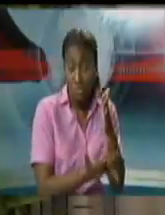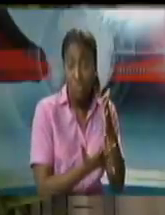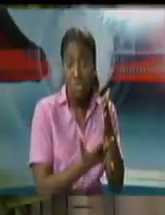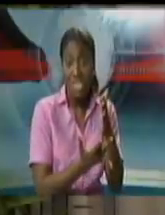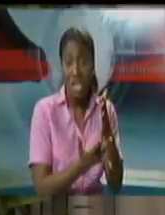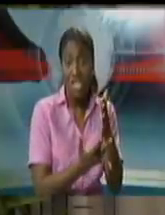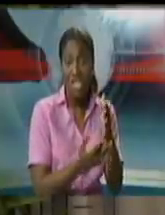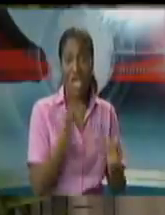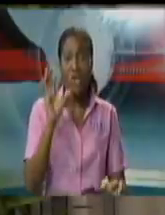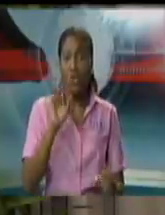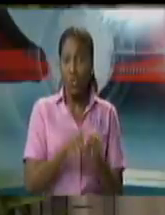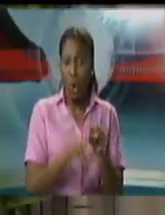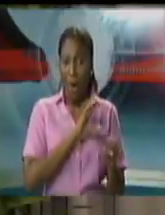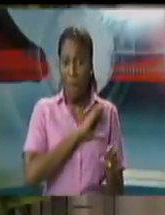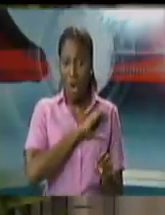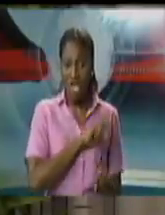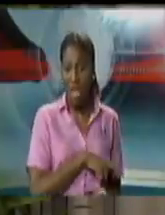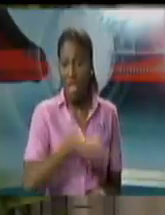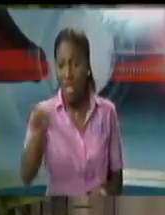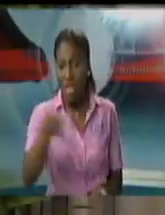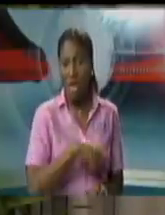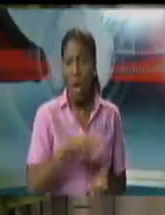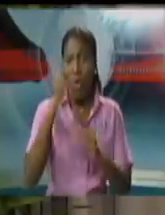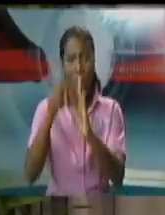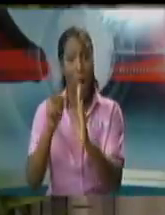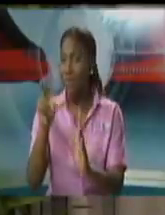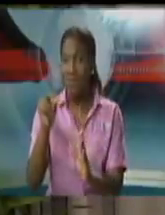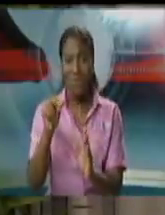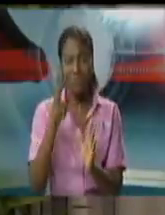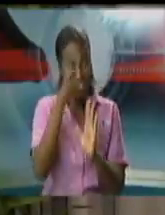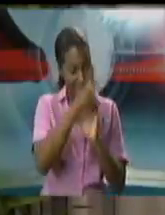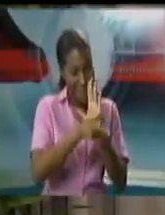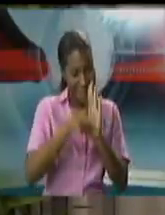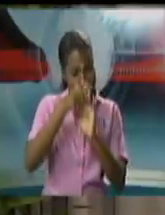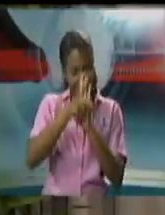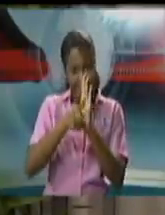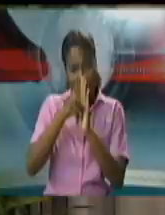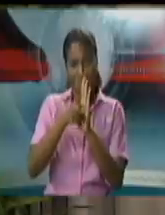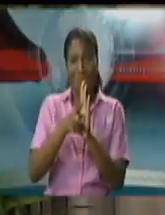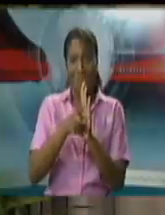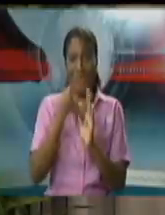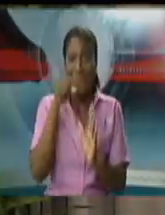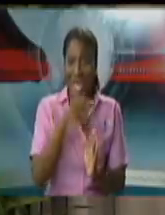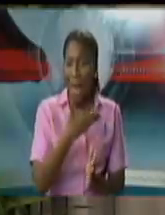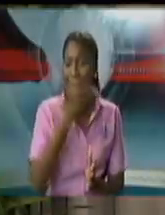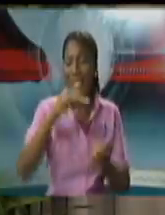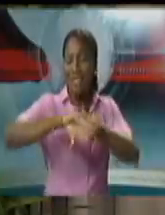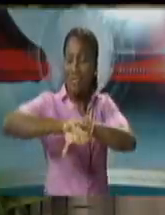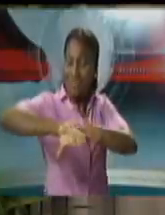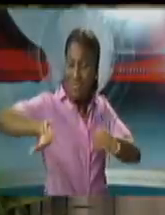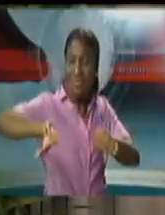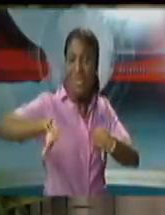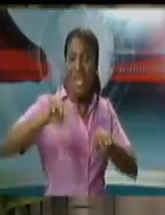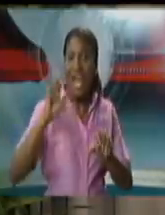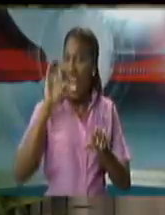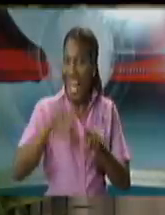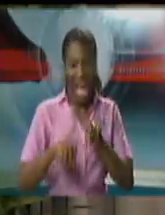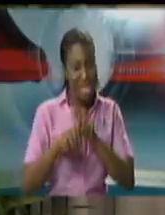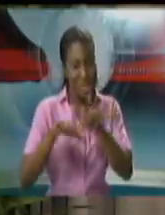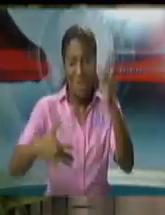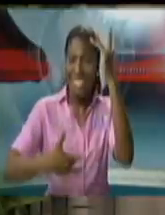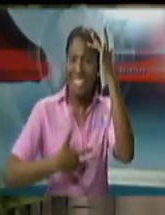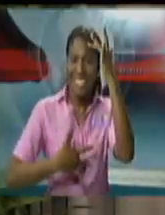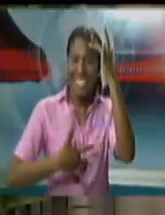So, that is another important milestone for Trinidad and Tobago to observe, as all of our online